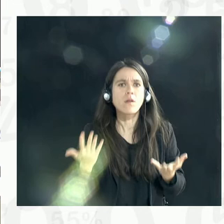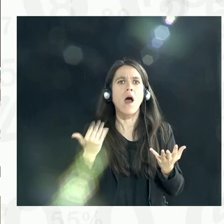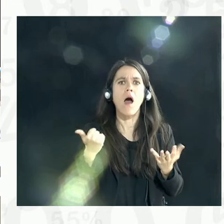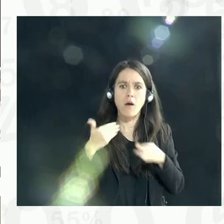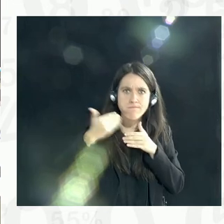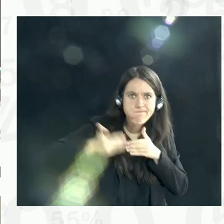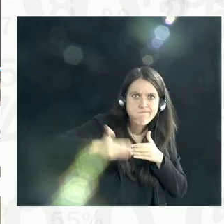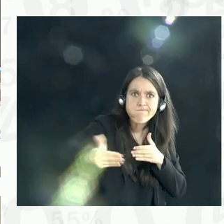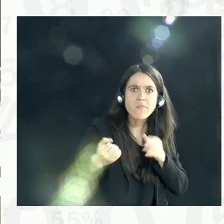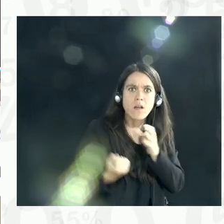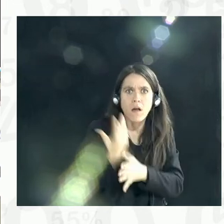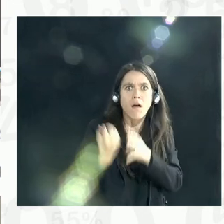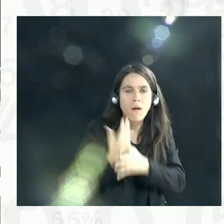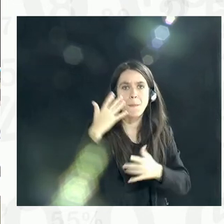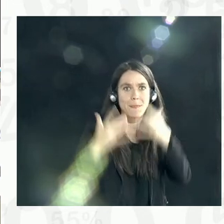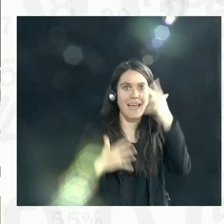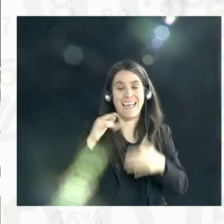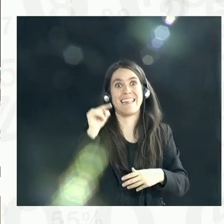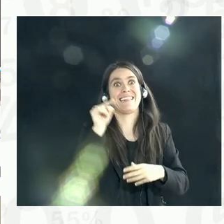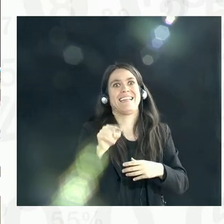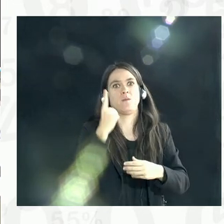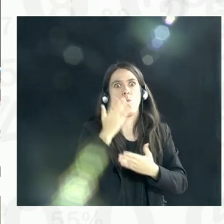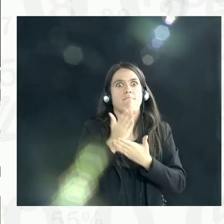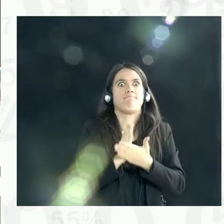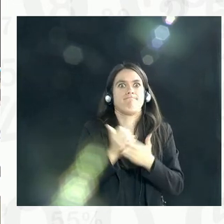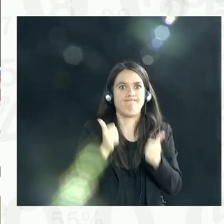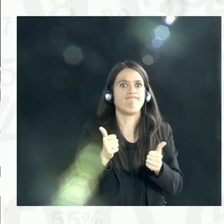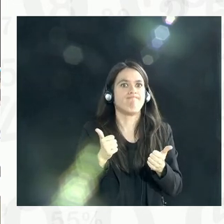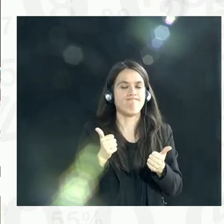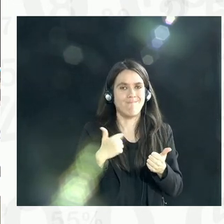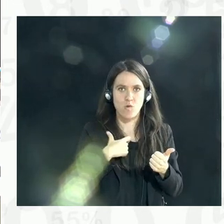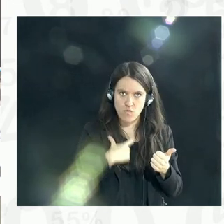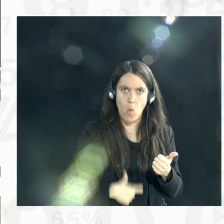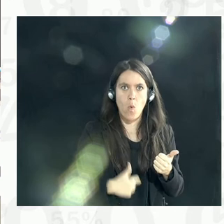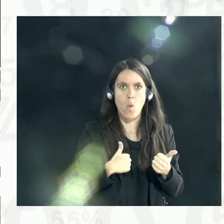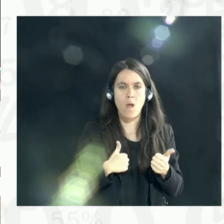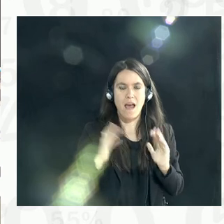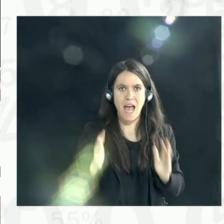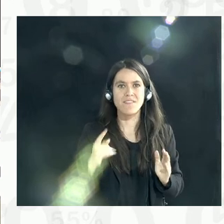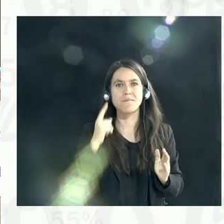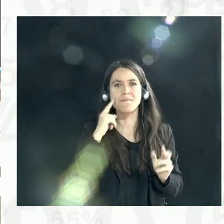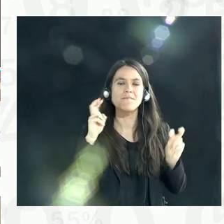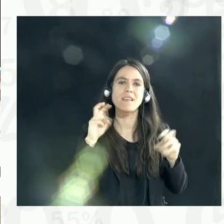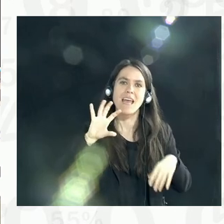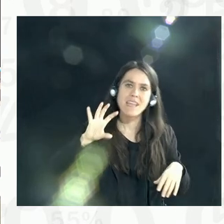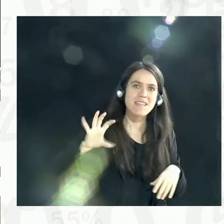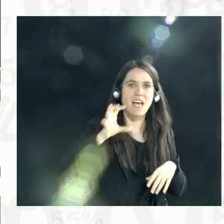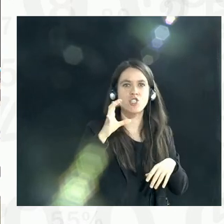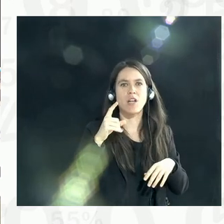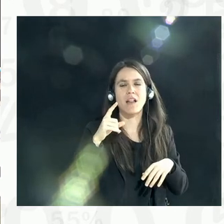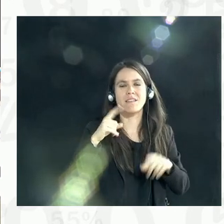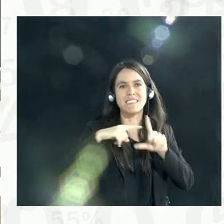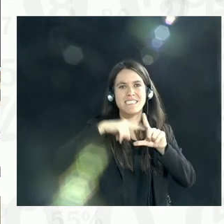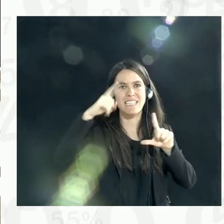produced. And therefore, one part of our role is to come up with what we call a national statistical calendar.